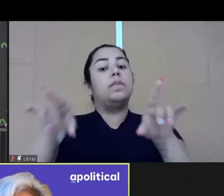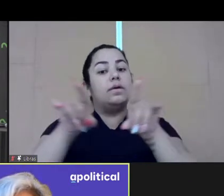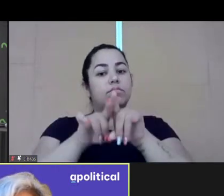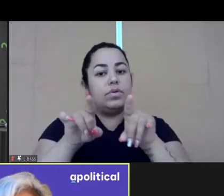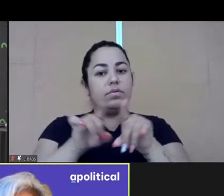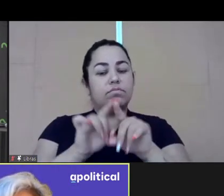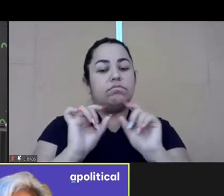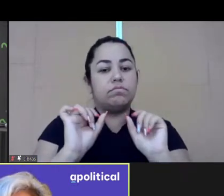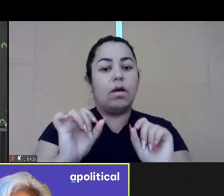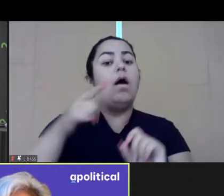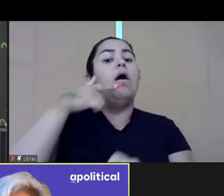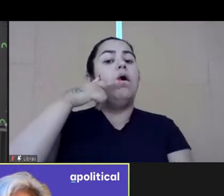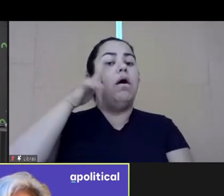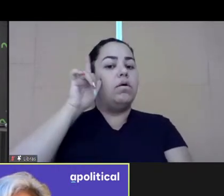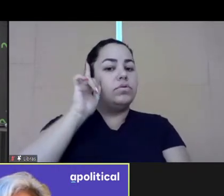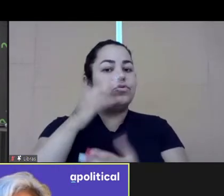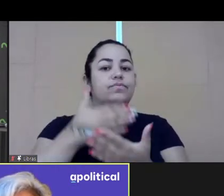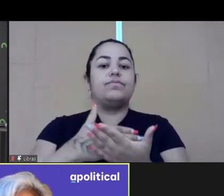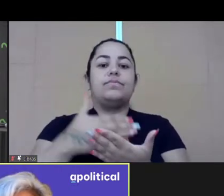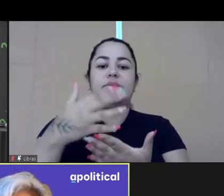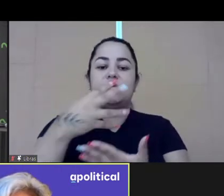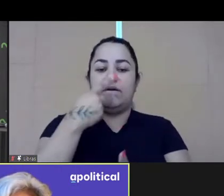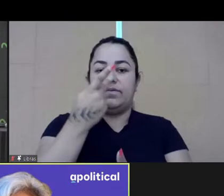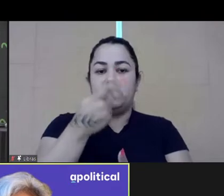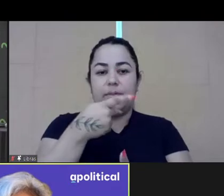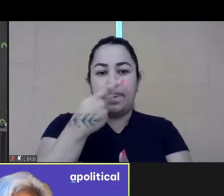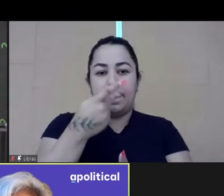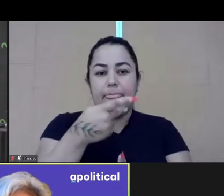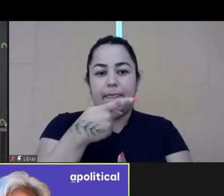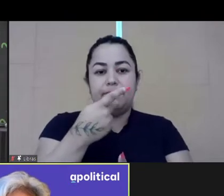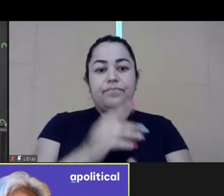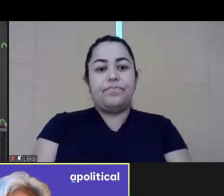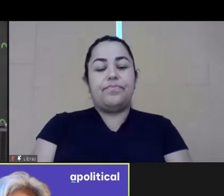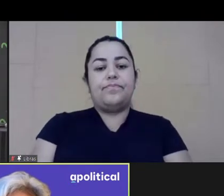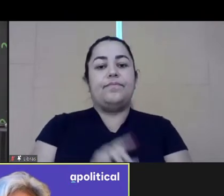start speaking. Just give me a second.